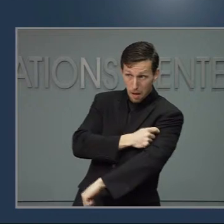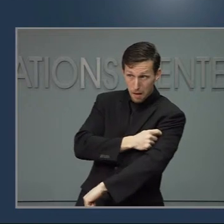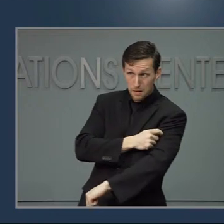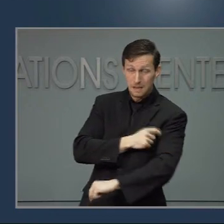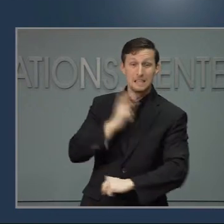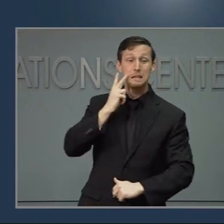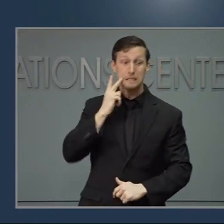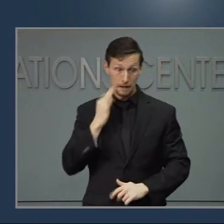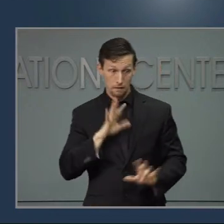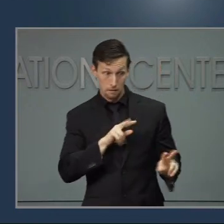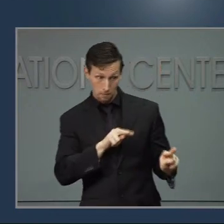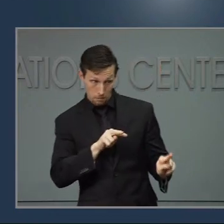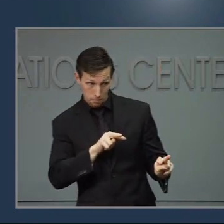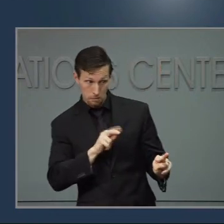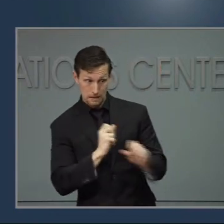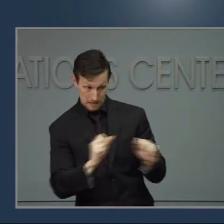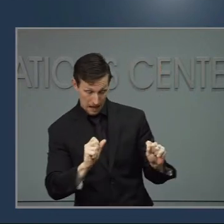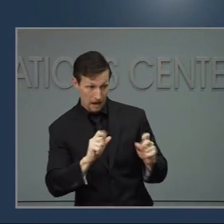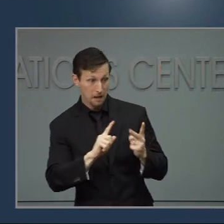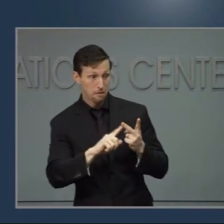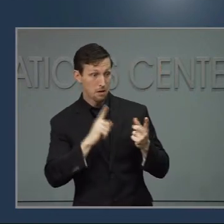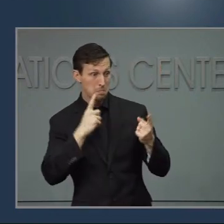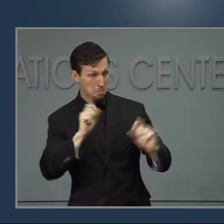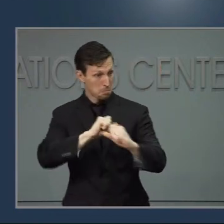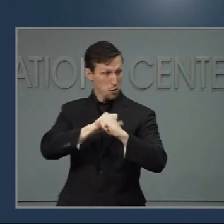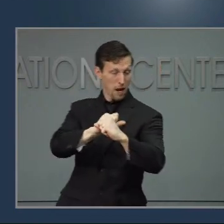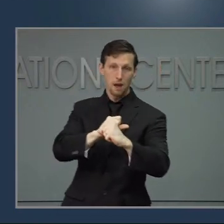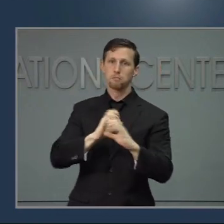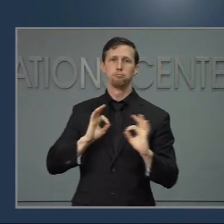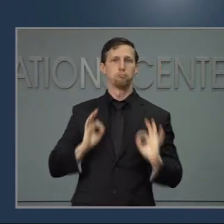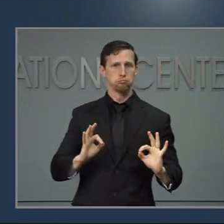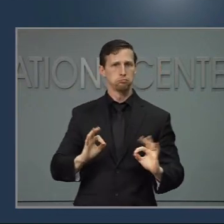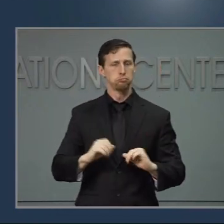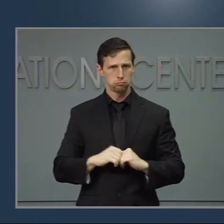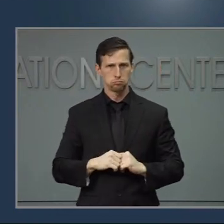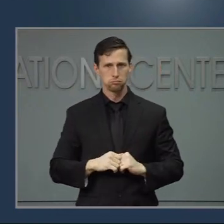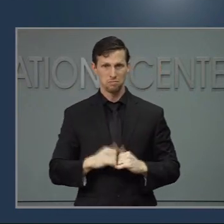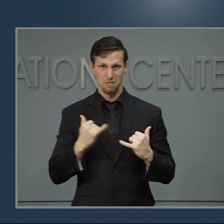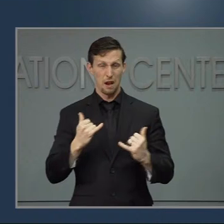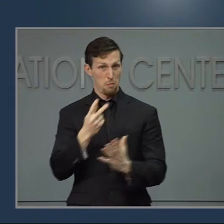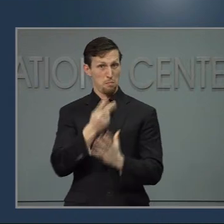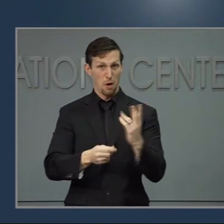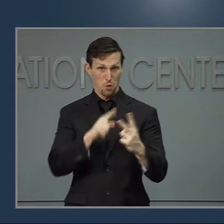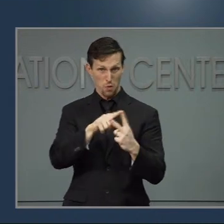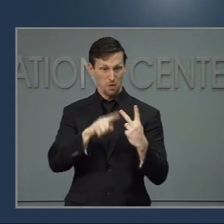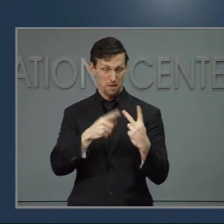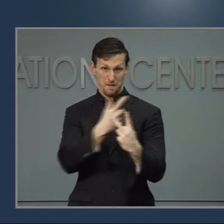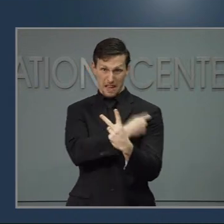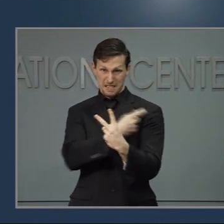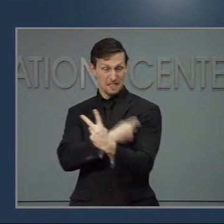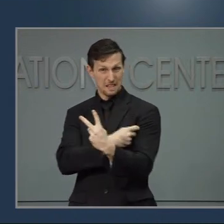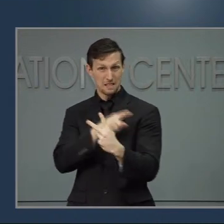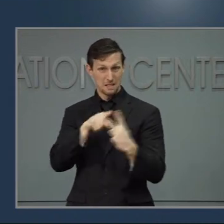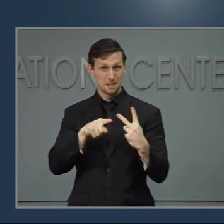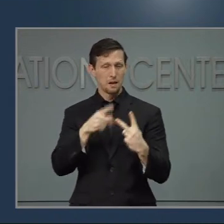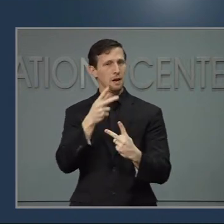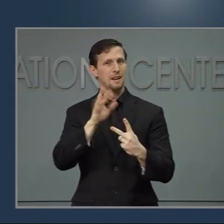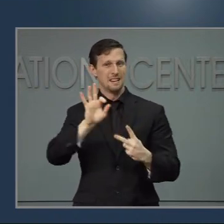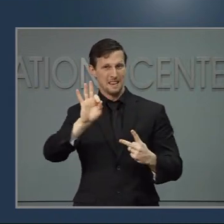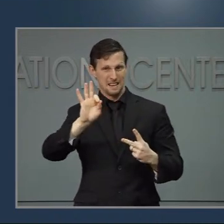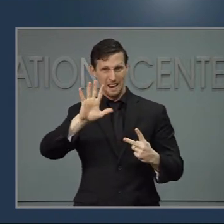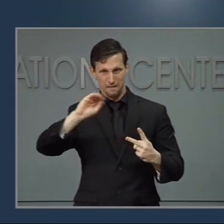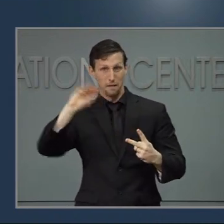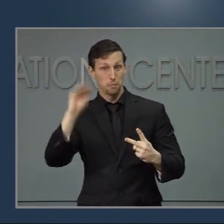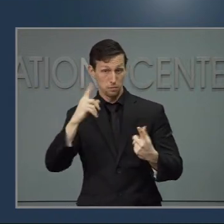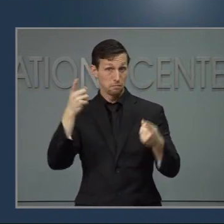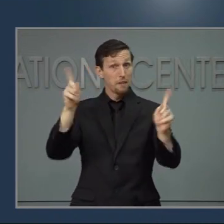work to prevent COVID-19. To date, both vaccines that are currently available are 95% effective in preventing COVID-19.